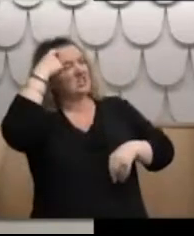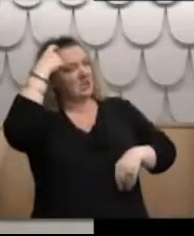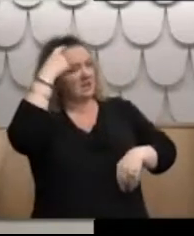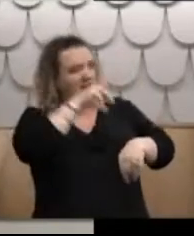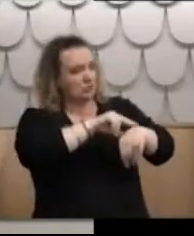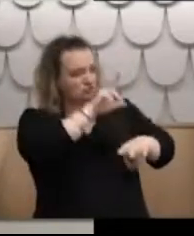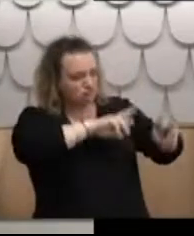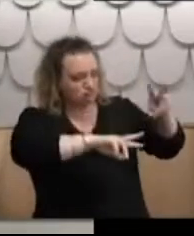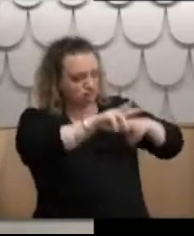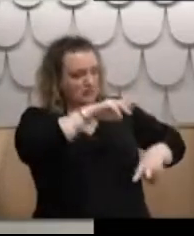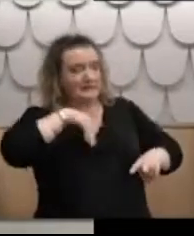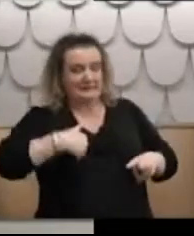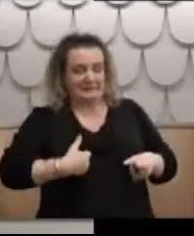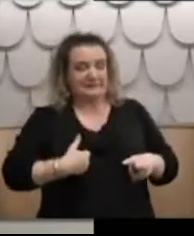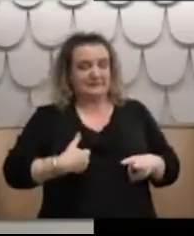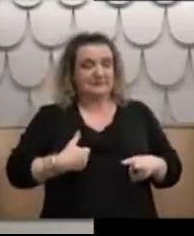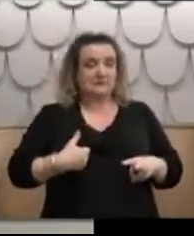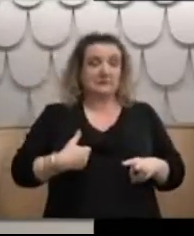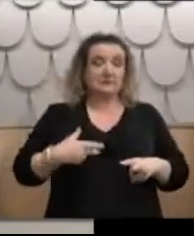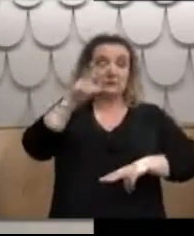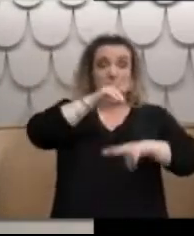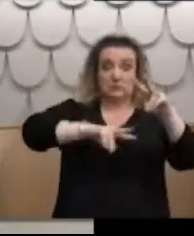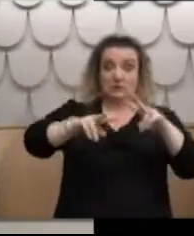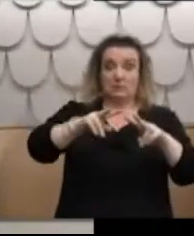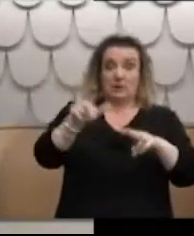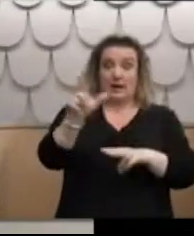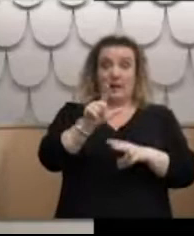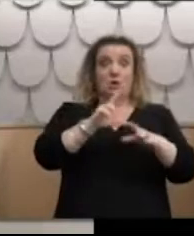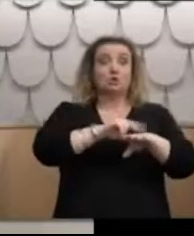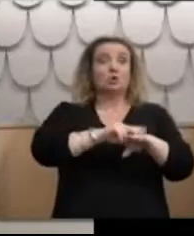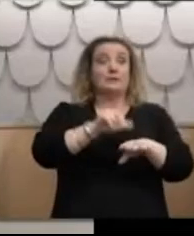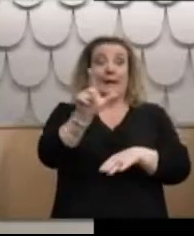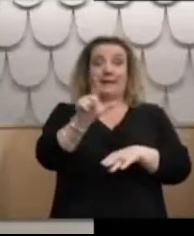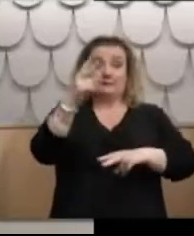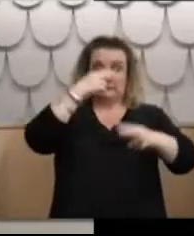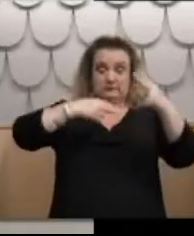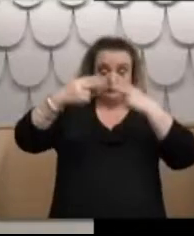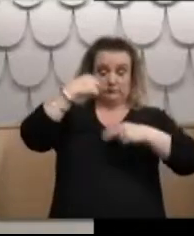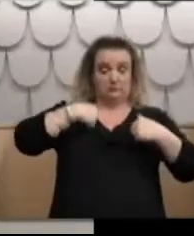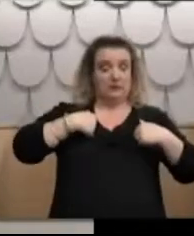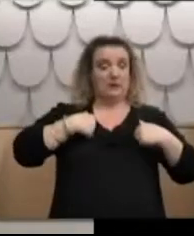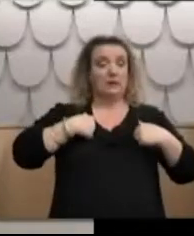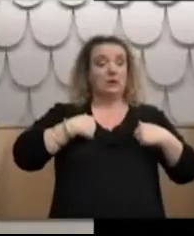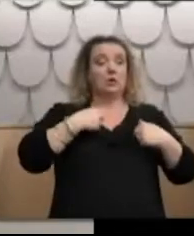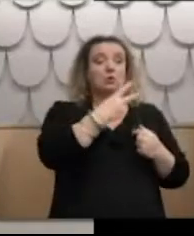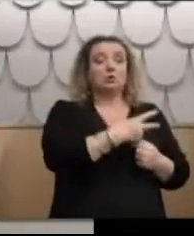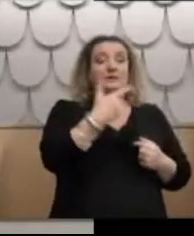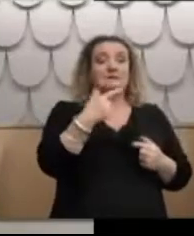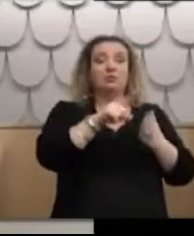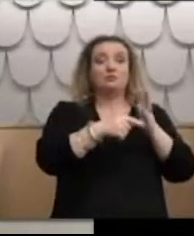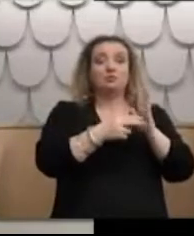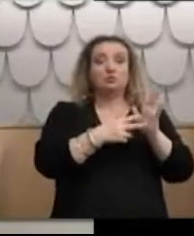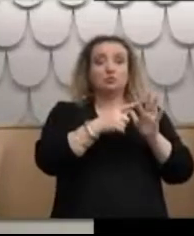My note to say I was examined by Dr Leakes at Hokeo on the 27th of June 1973,